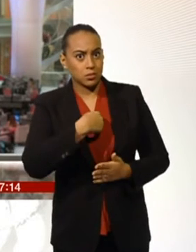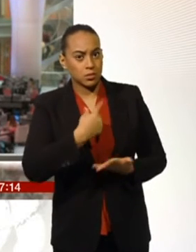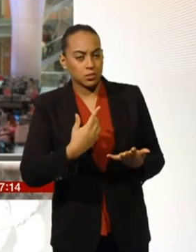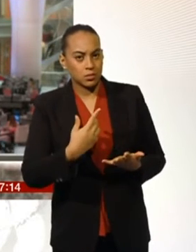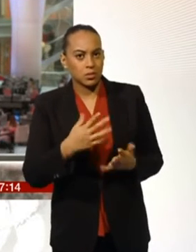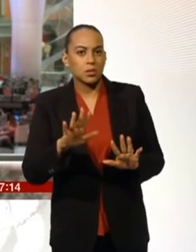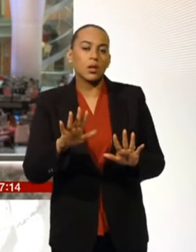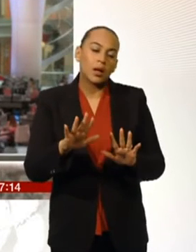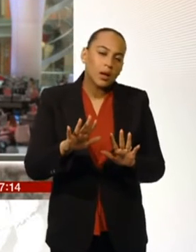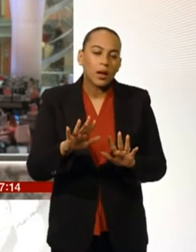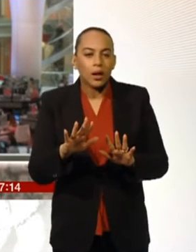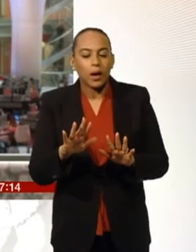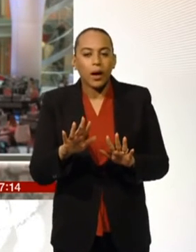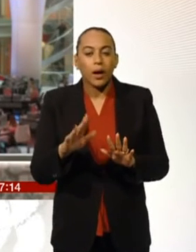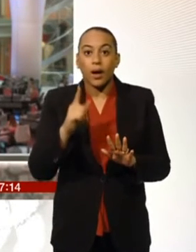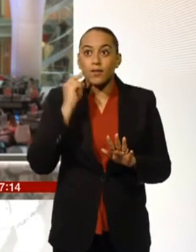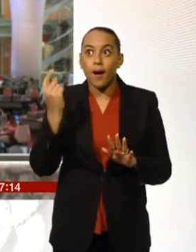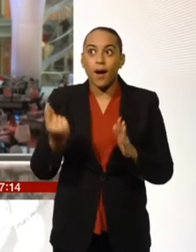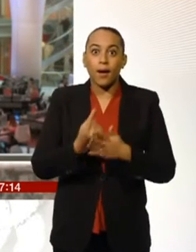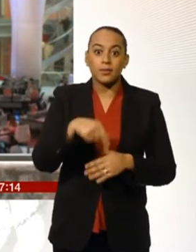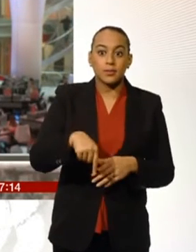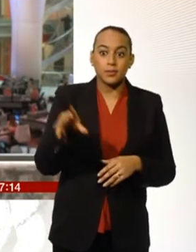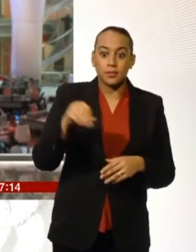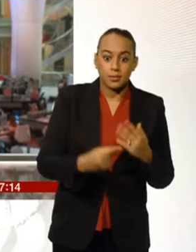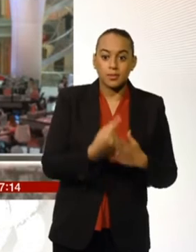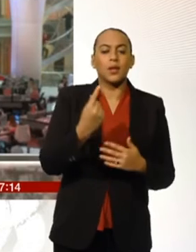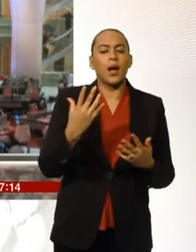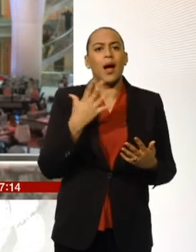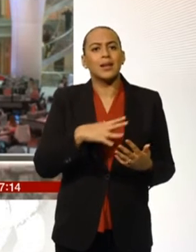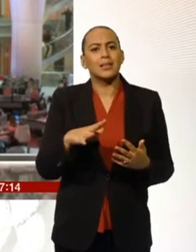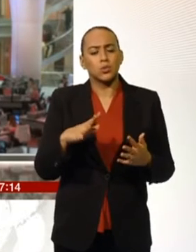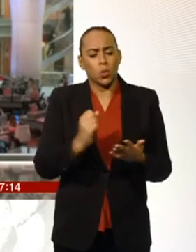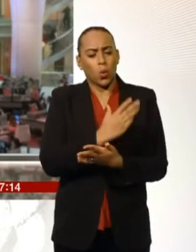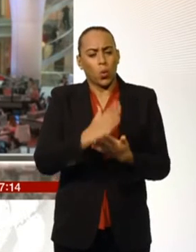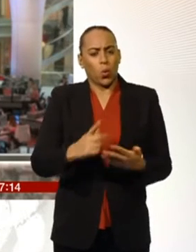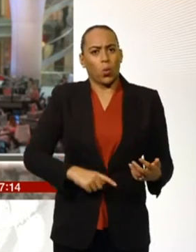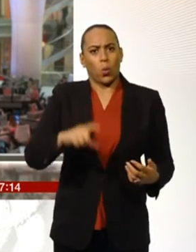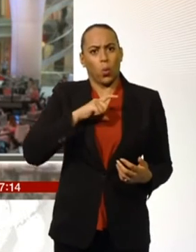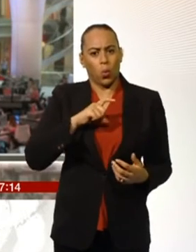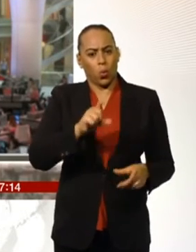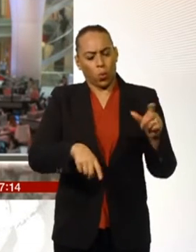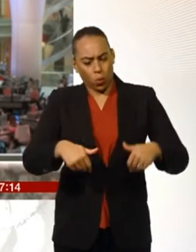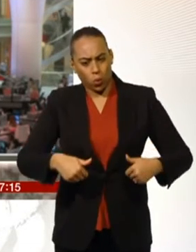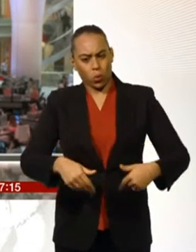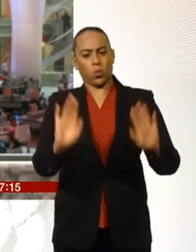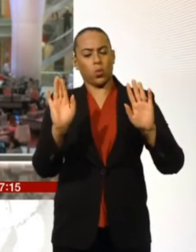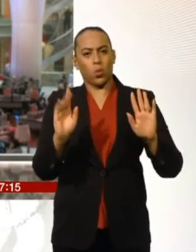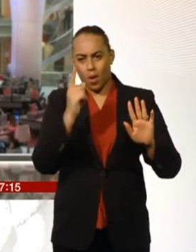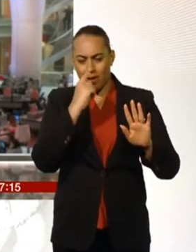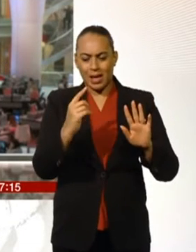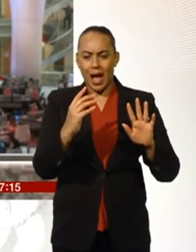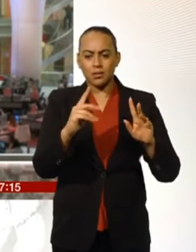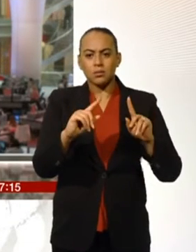God forbid, something like took place in France, we need to know that our officers can go out and do their jobs efficiently without